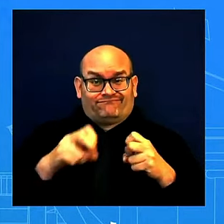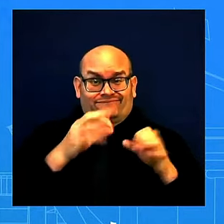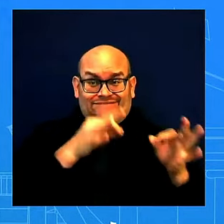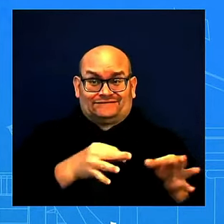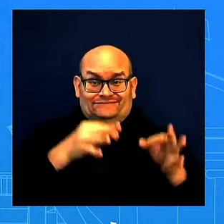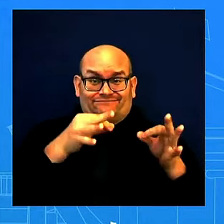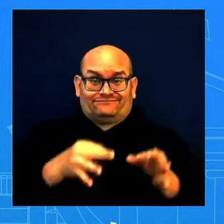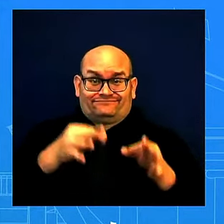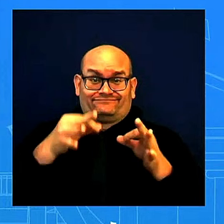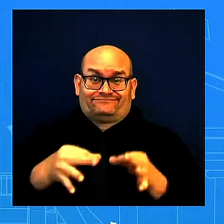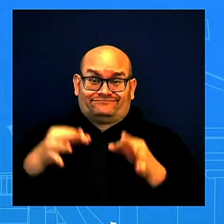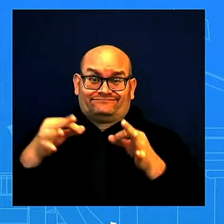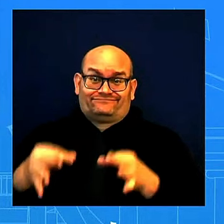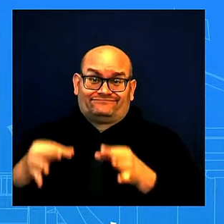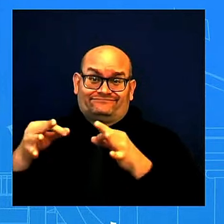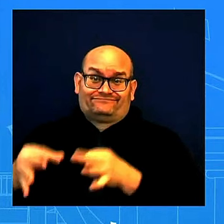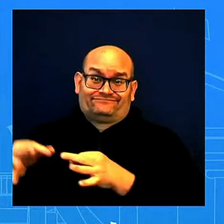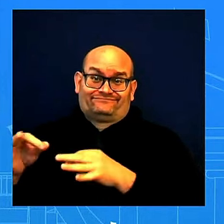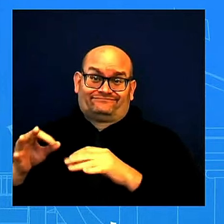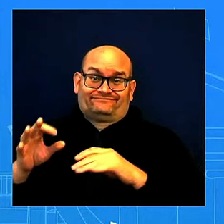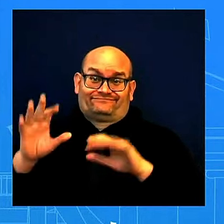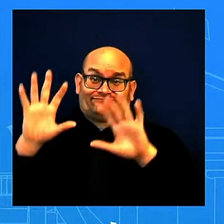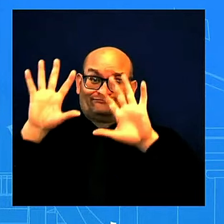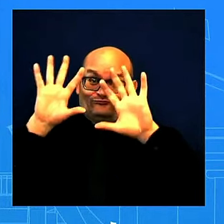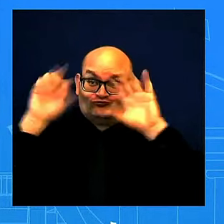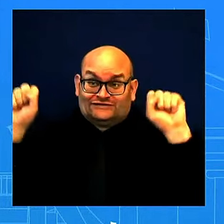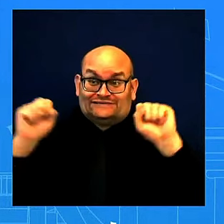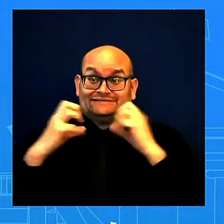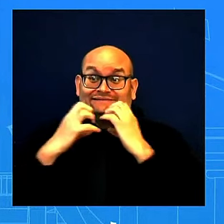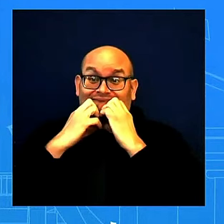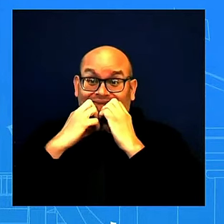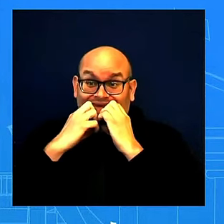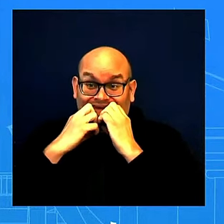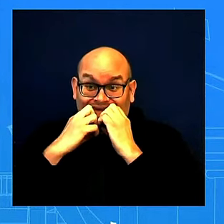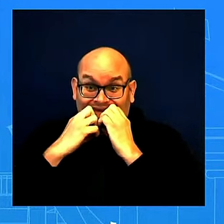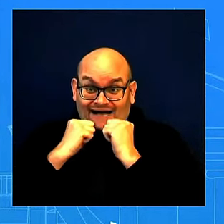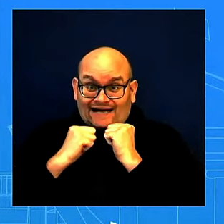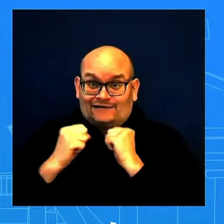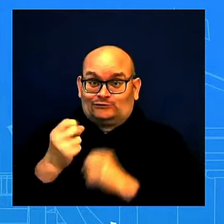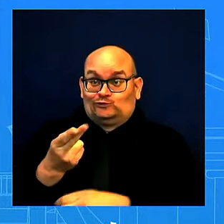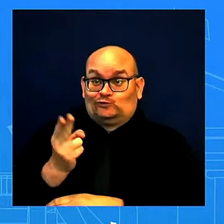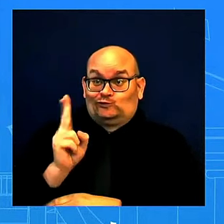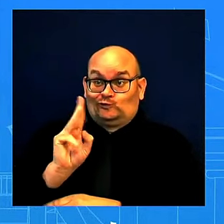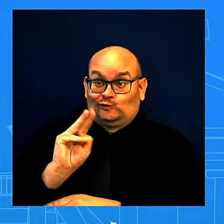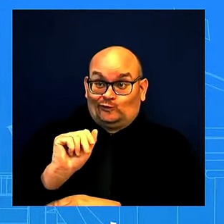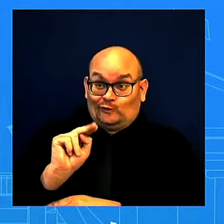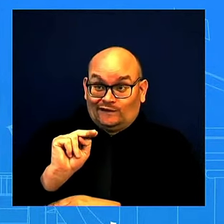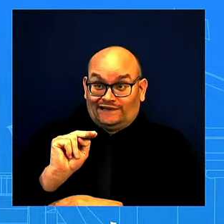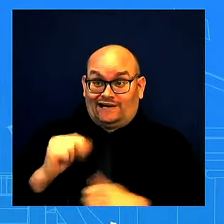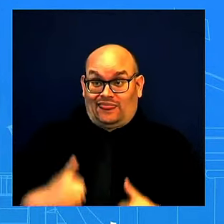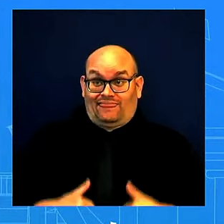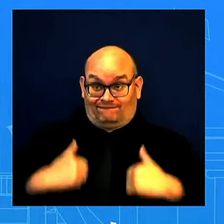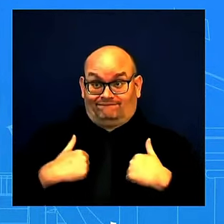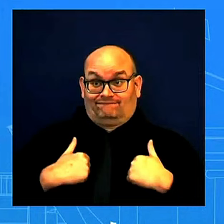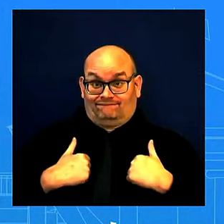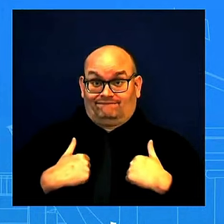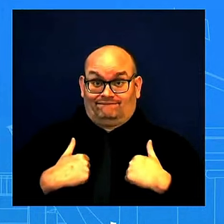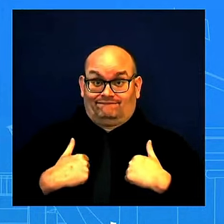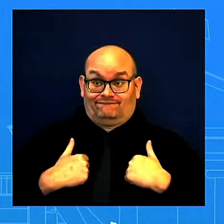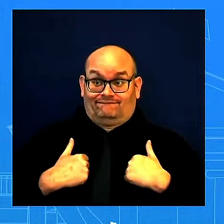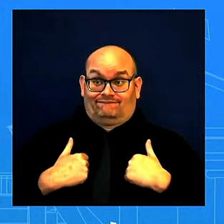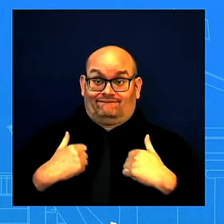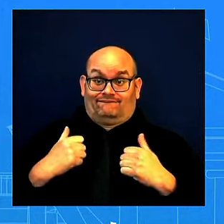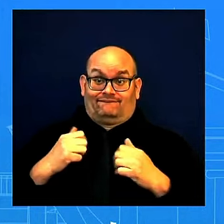that values human life, right, that values American citizens. And he has said from the beginning of this